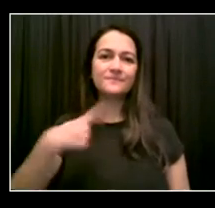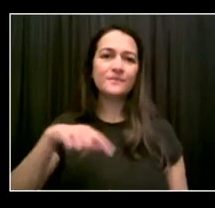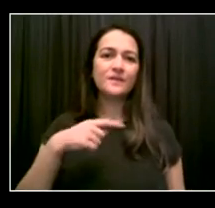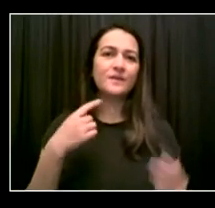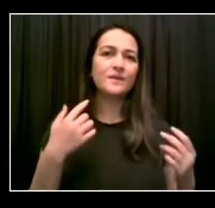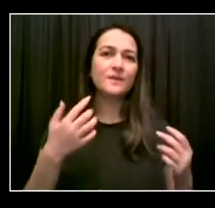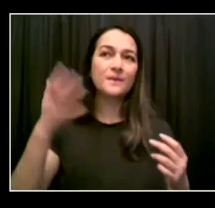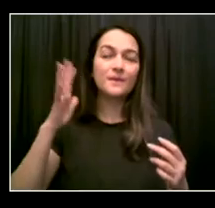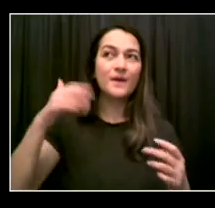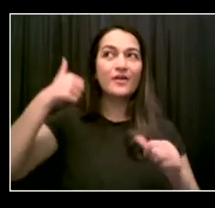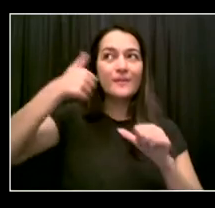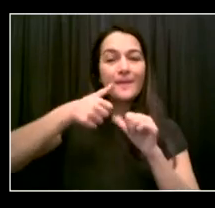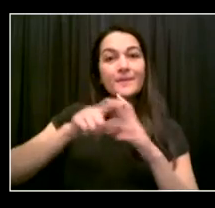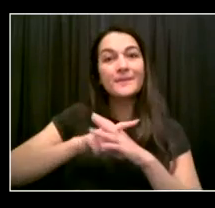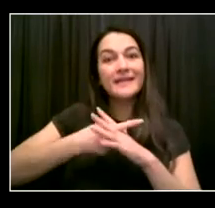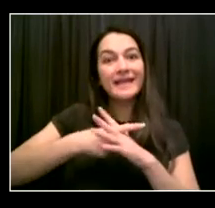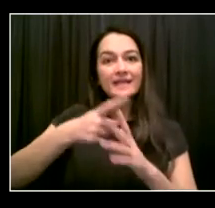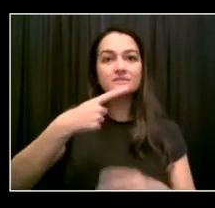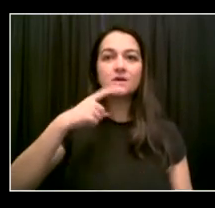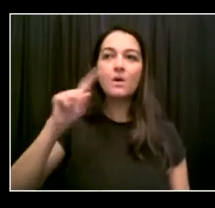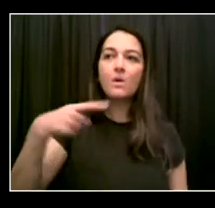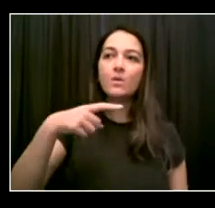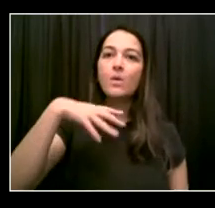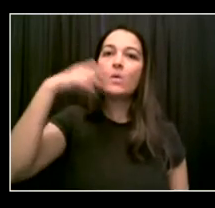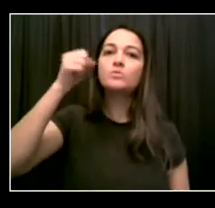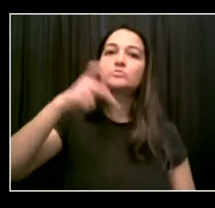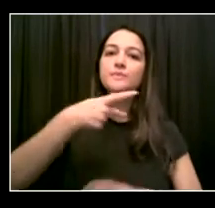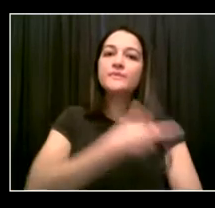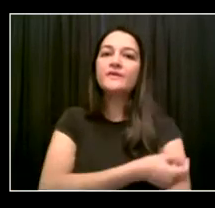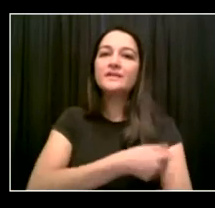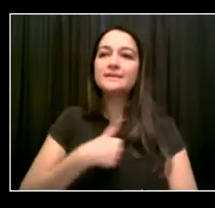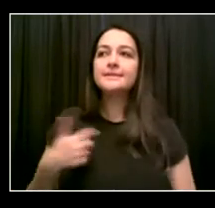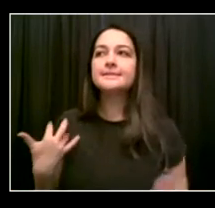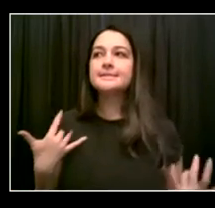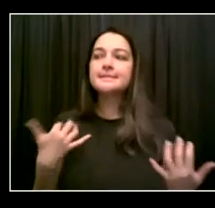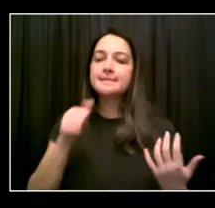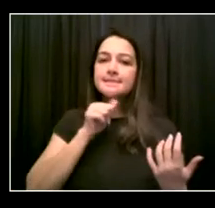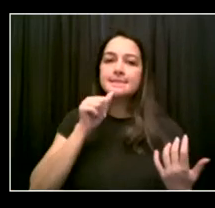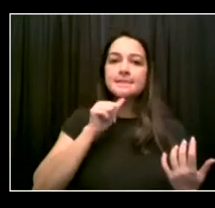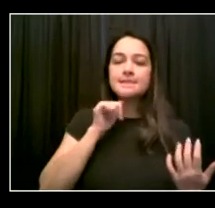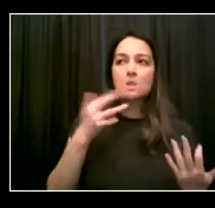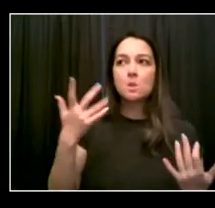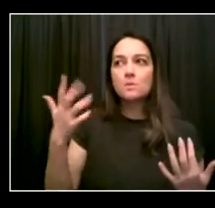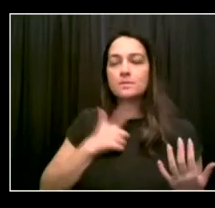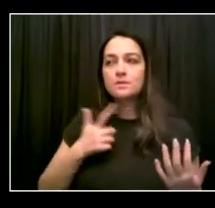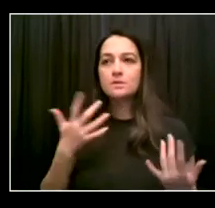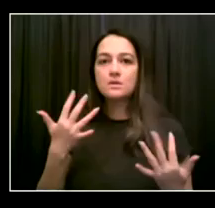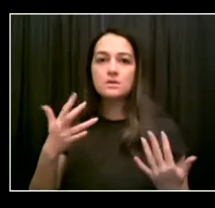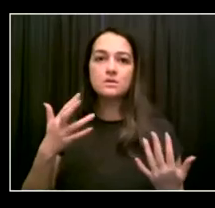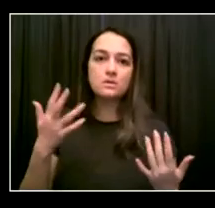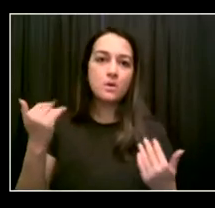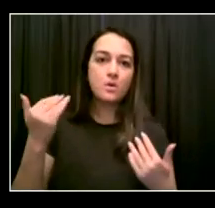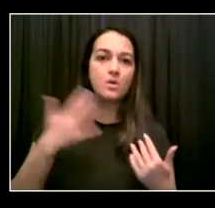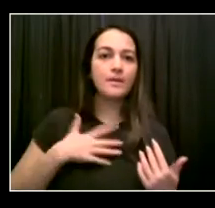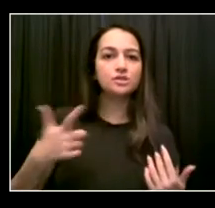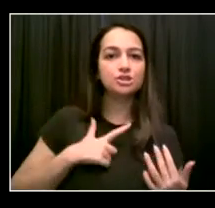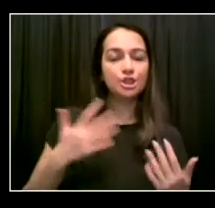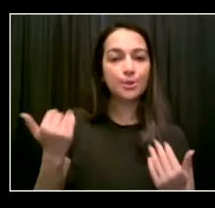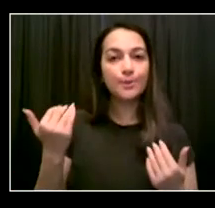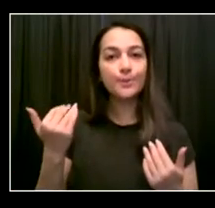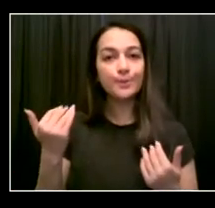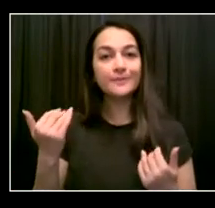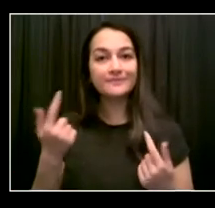needed. It's needed. We have to know that we are providing a safe environment